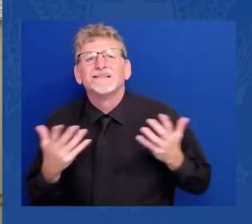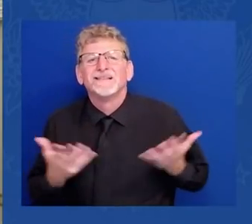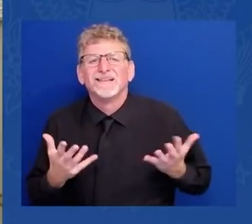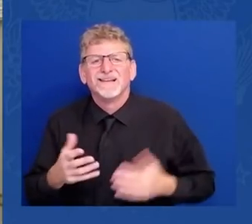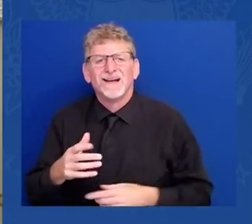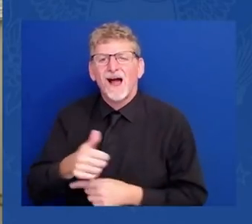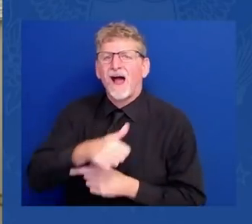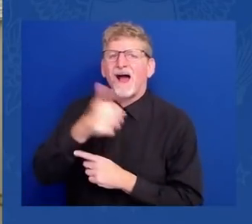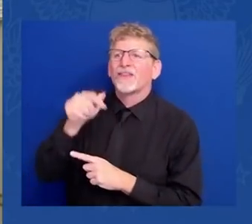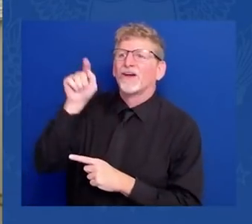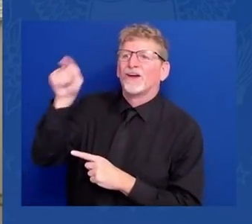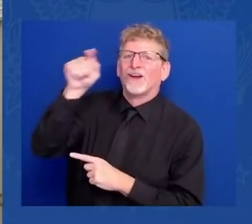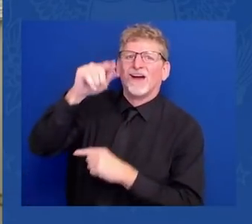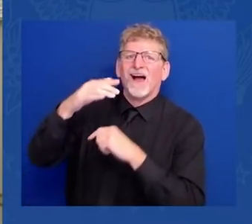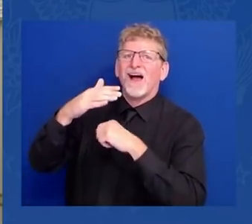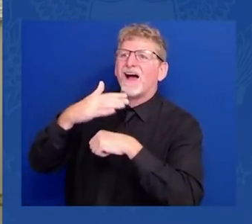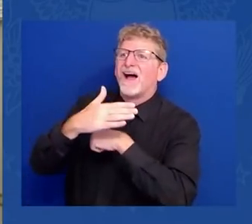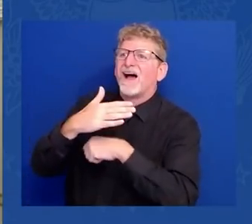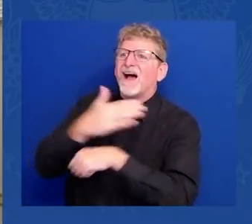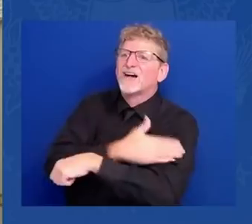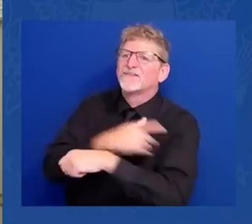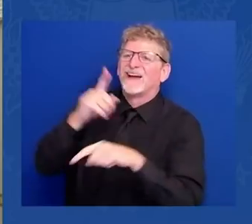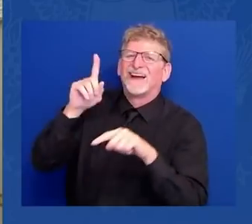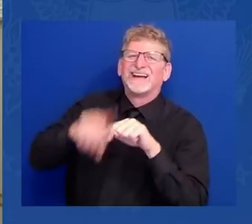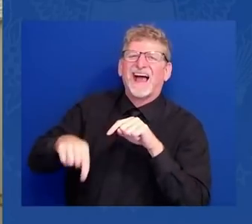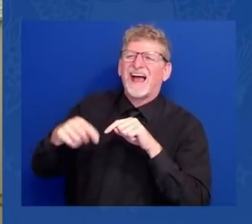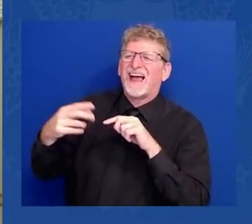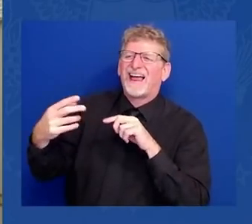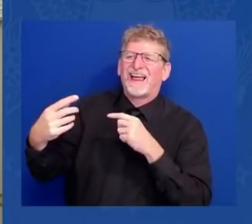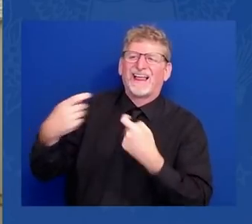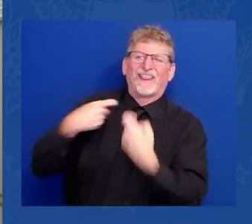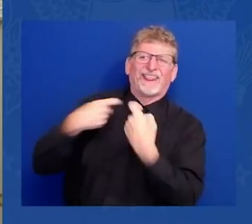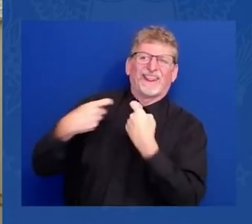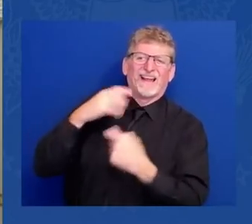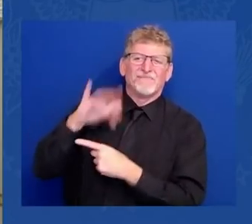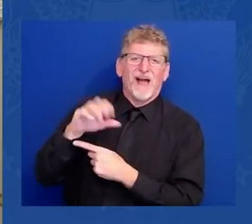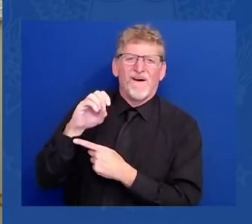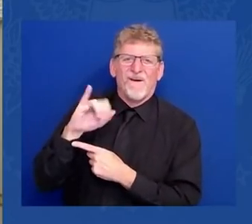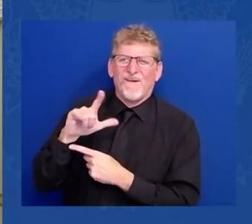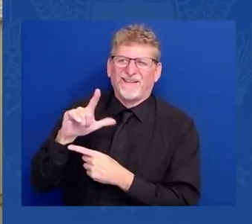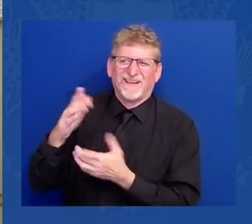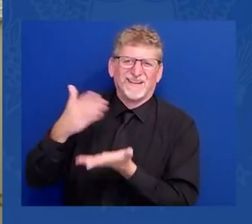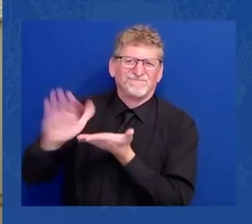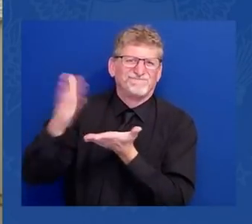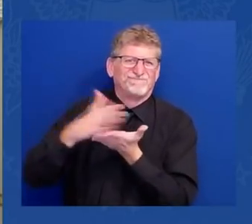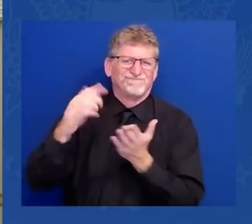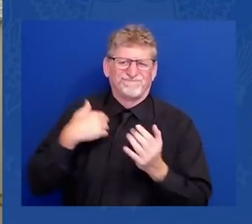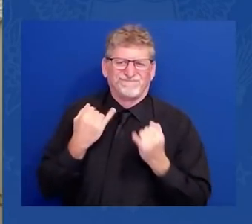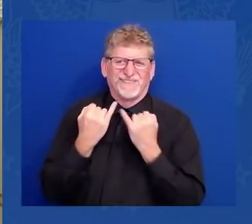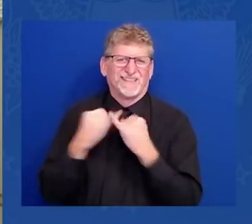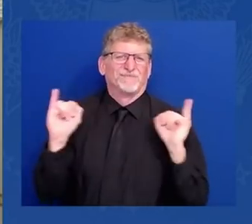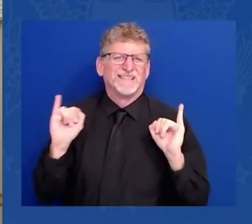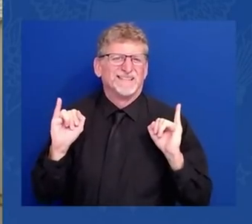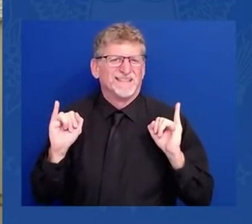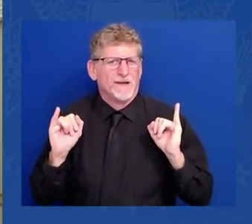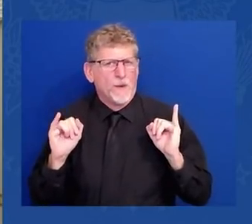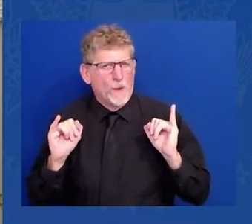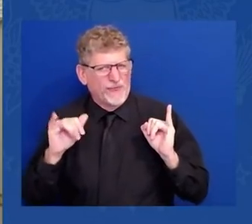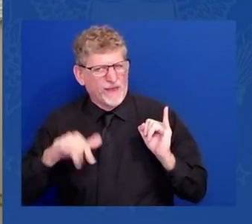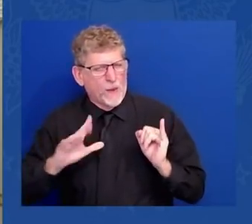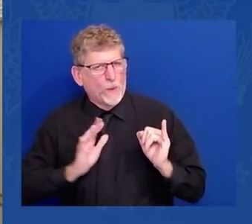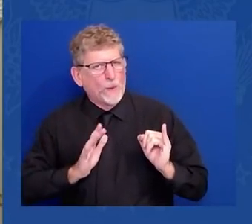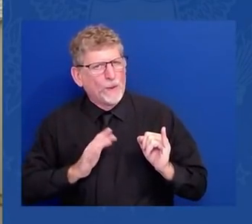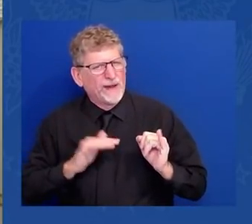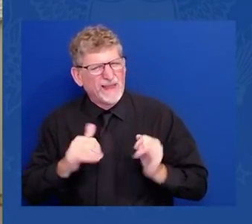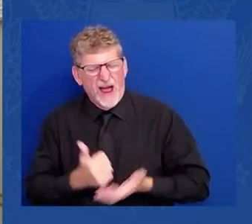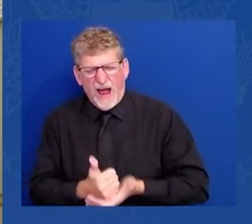a world leader manufacturing and exporting clean energy technologies of the future to countries all around the world. This